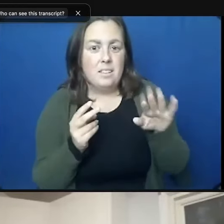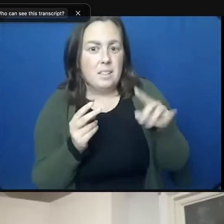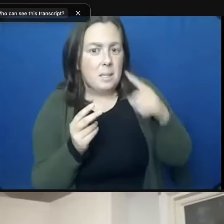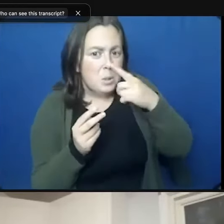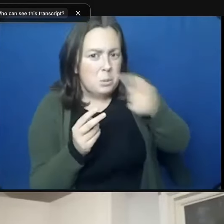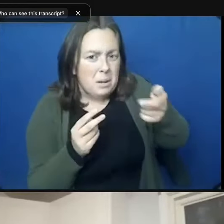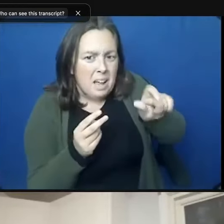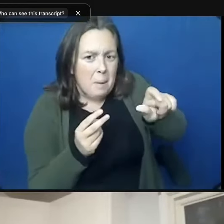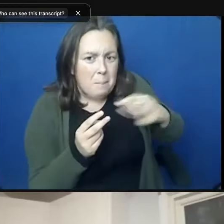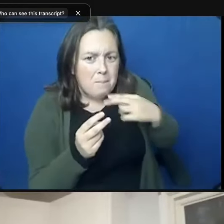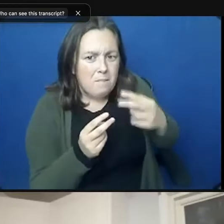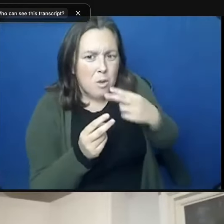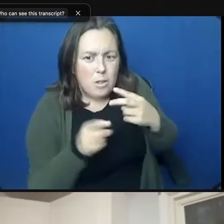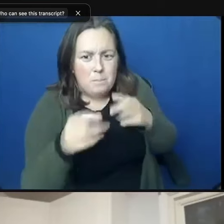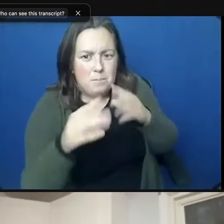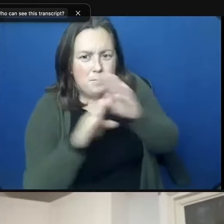off a little bit?